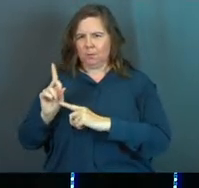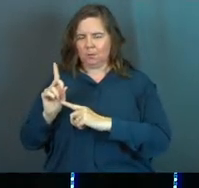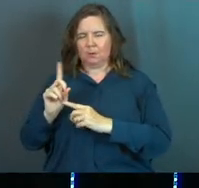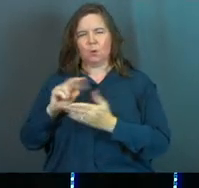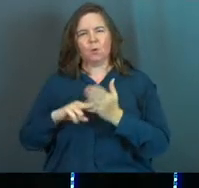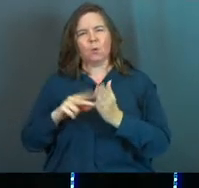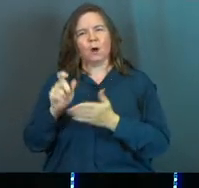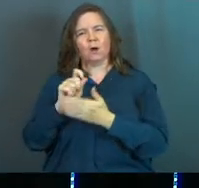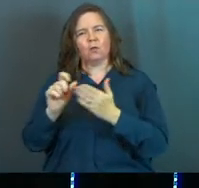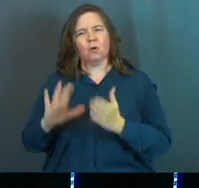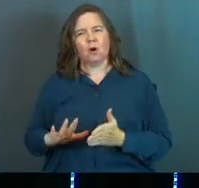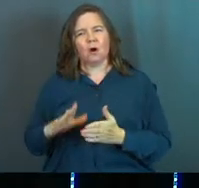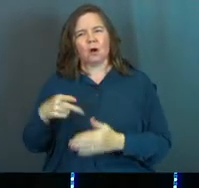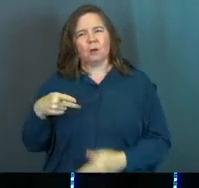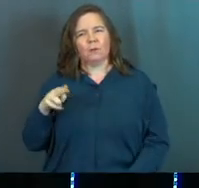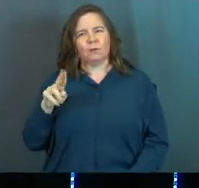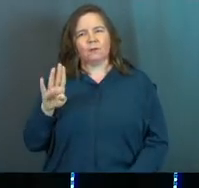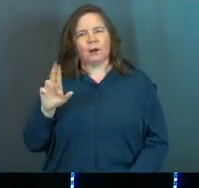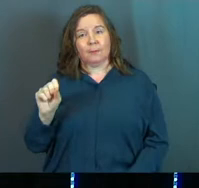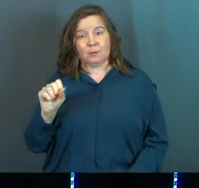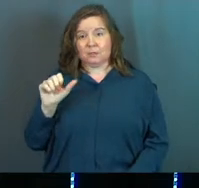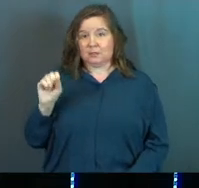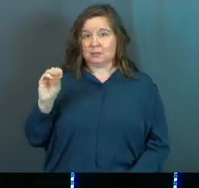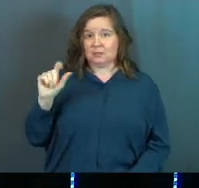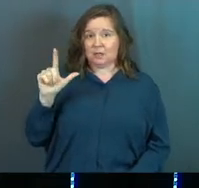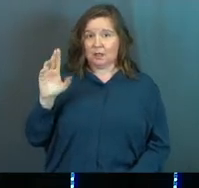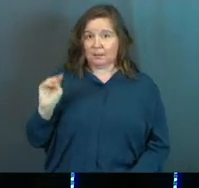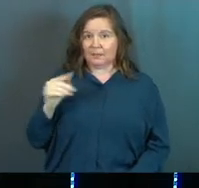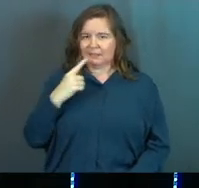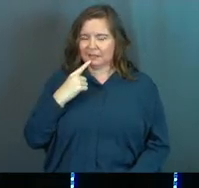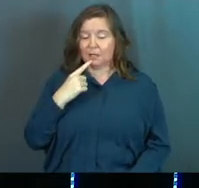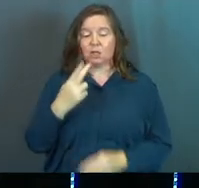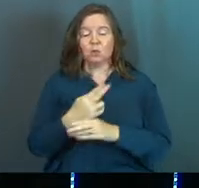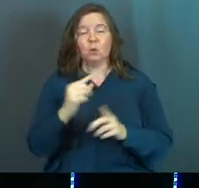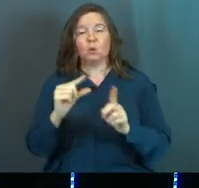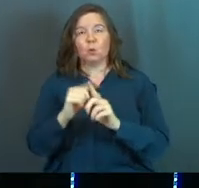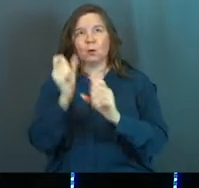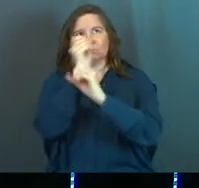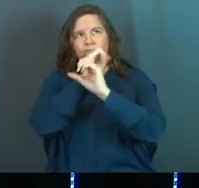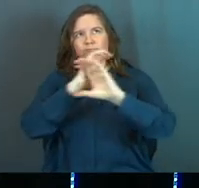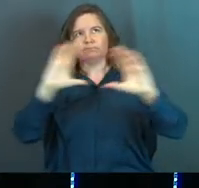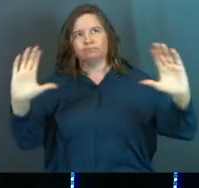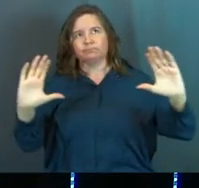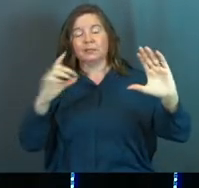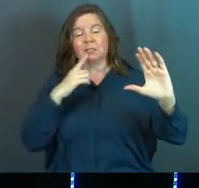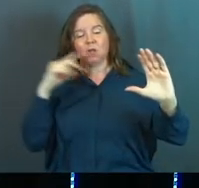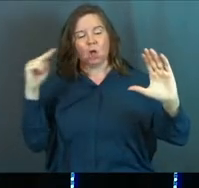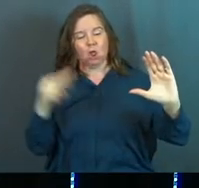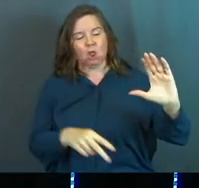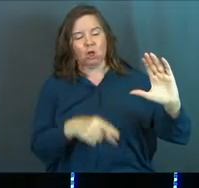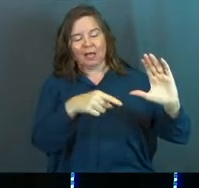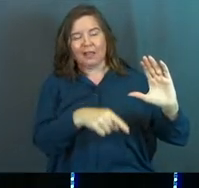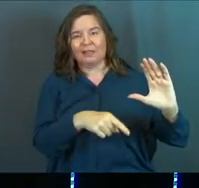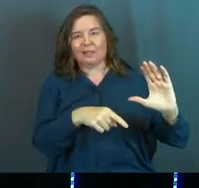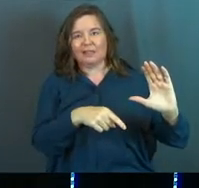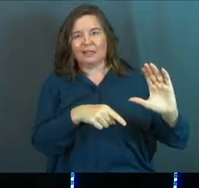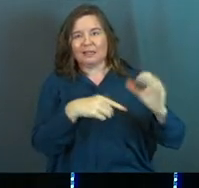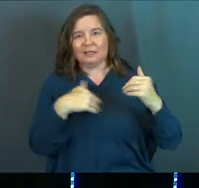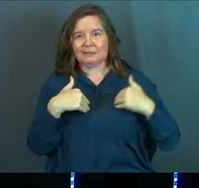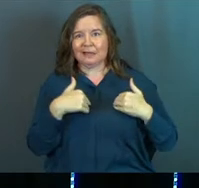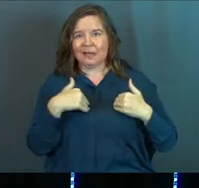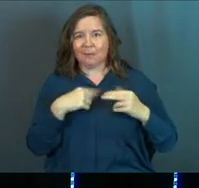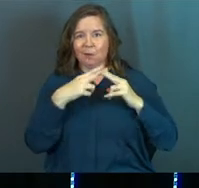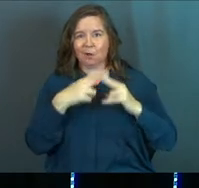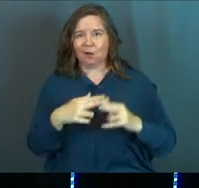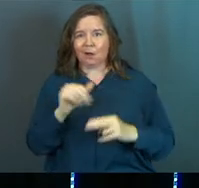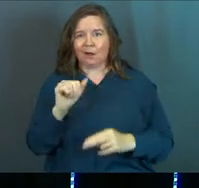What's the author of Proverbs? This is Solomon. What's he actually saying? So he's using a word picture here, and he says, look at this little creature called